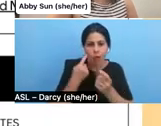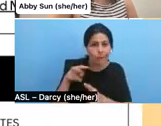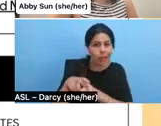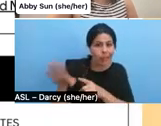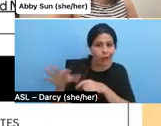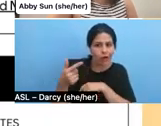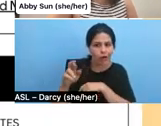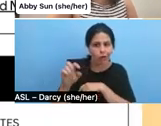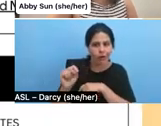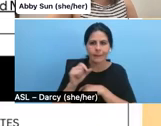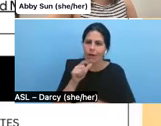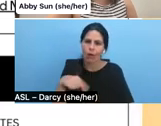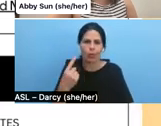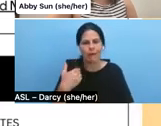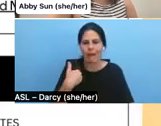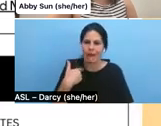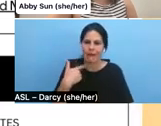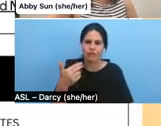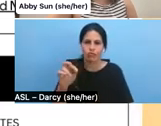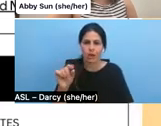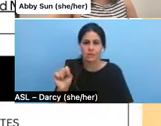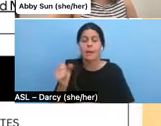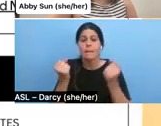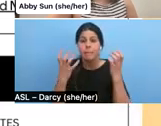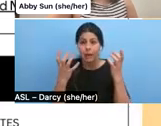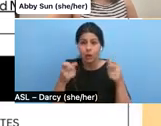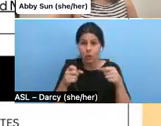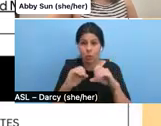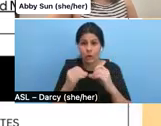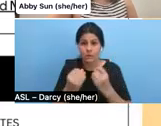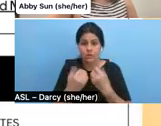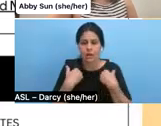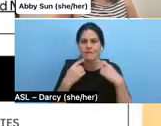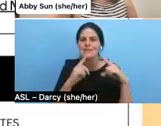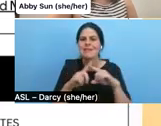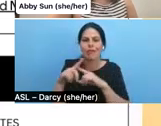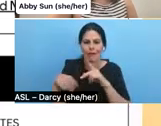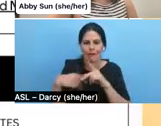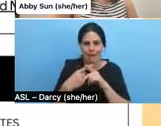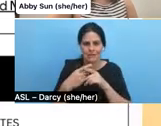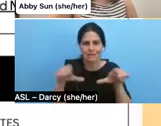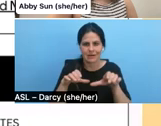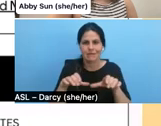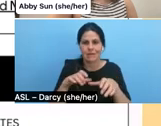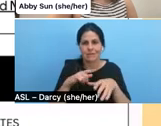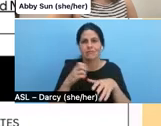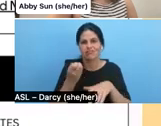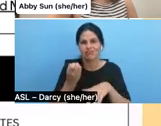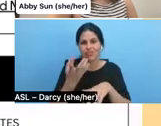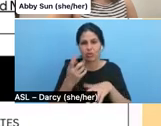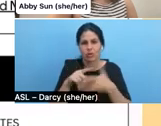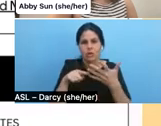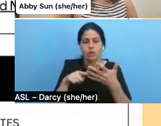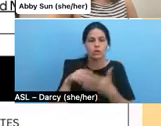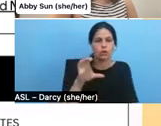only have grants. Many of these organizations have multiple activities. So for example, under Catapult, you see research